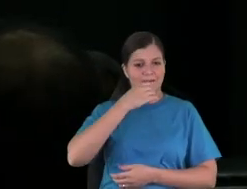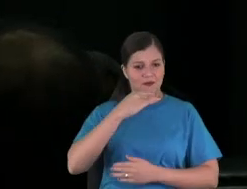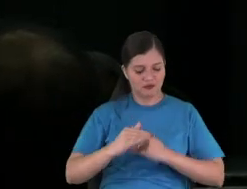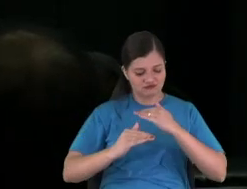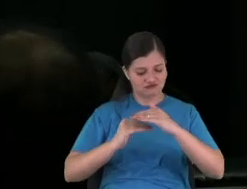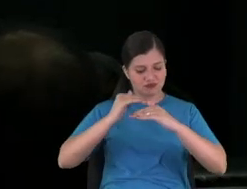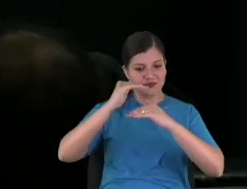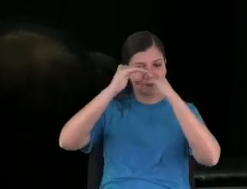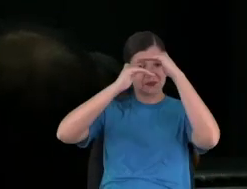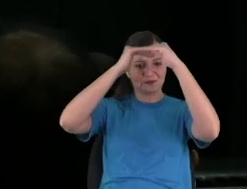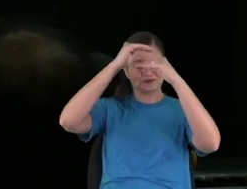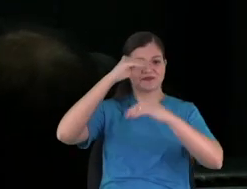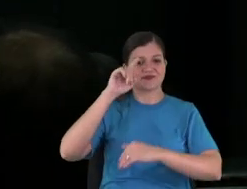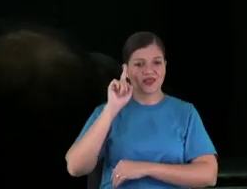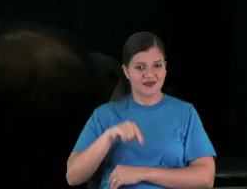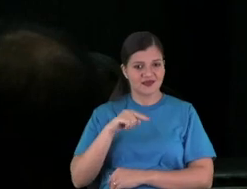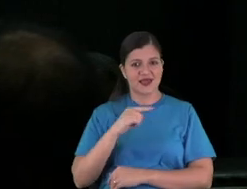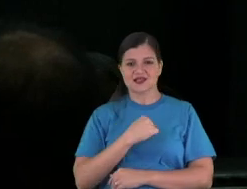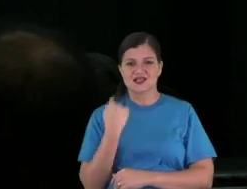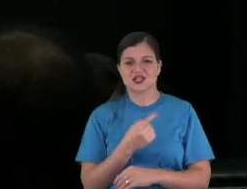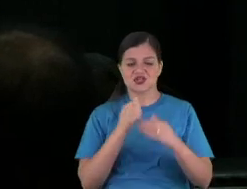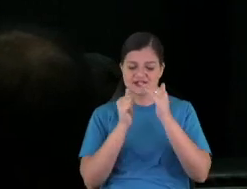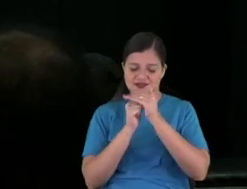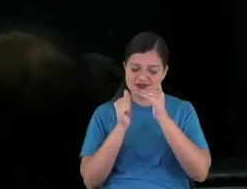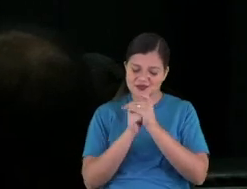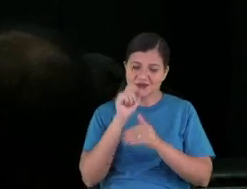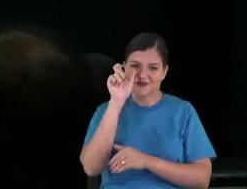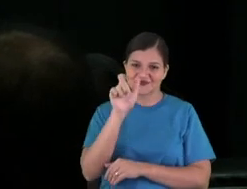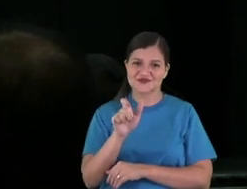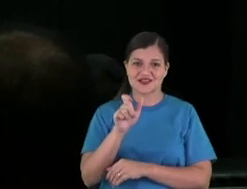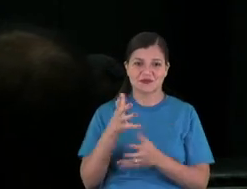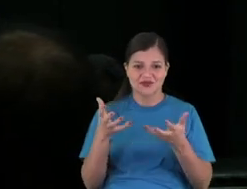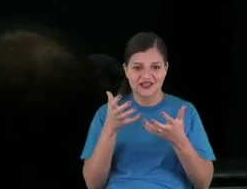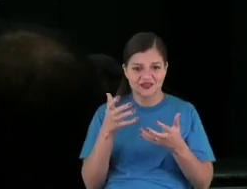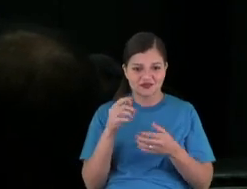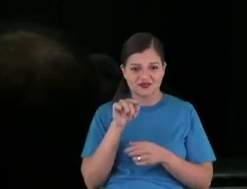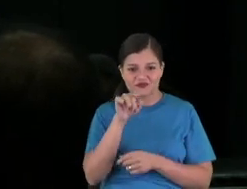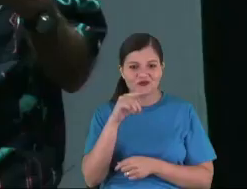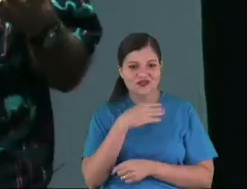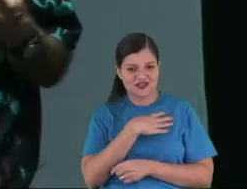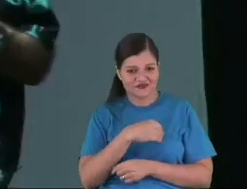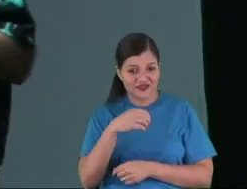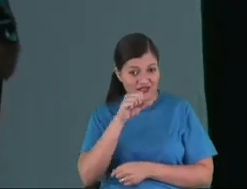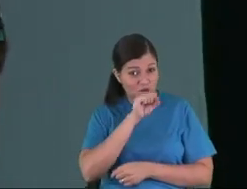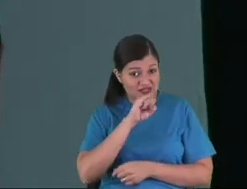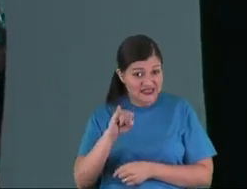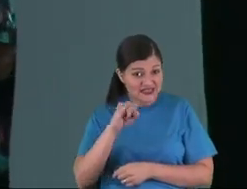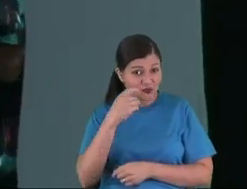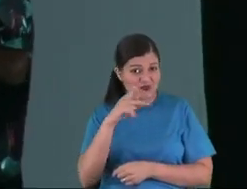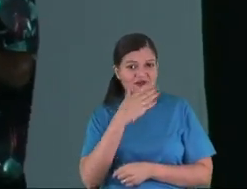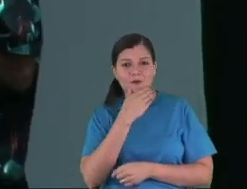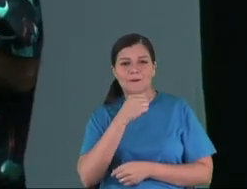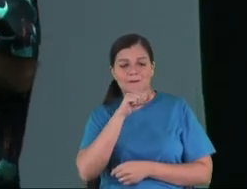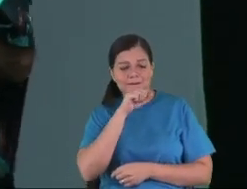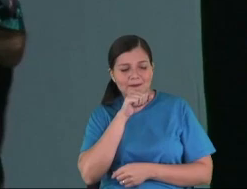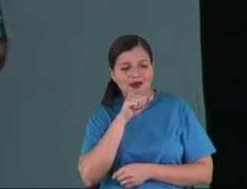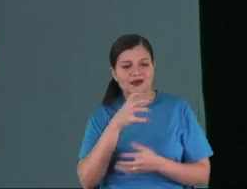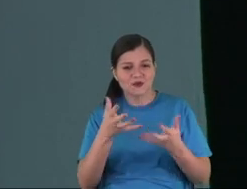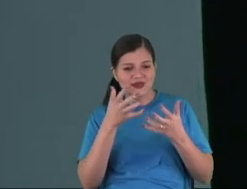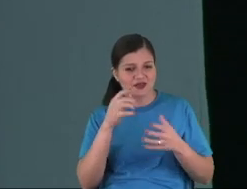creation of your kids, that's our prayer tonight. I want that tonight your kids, your dad is here.